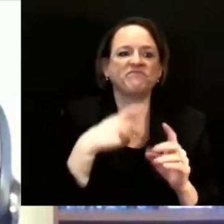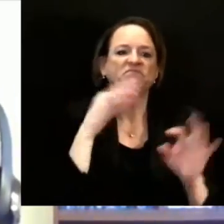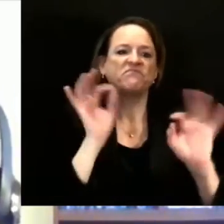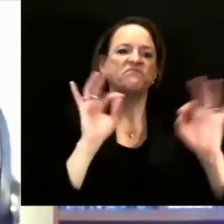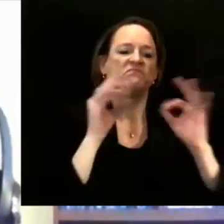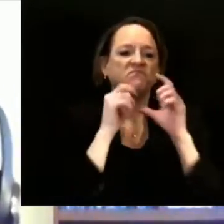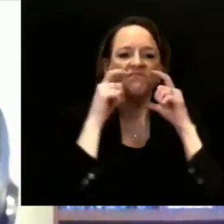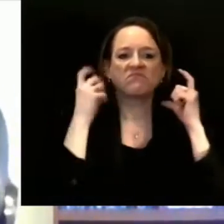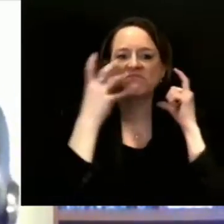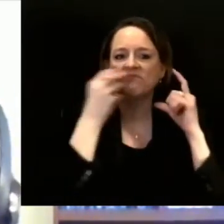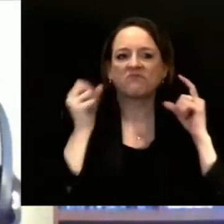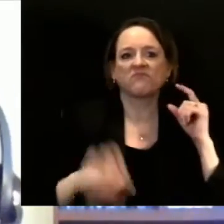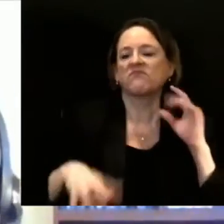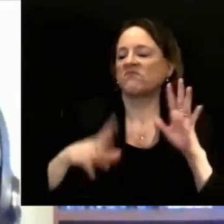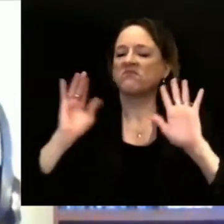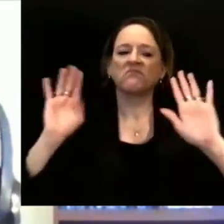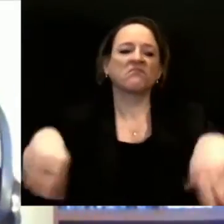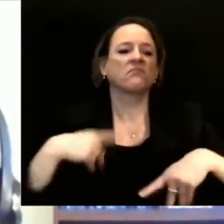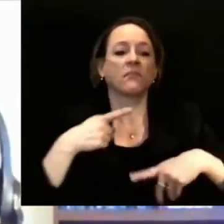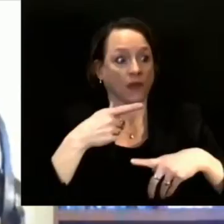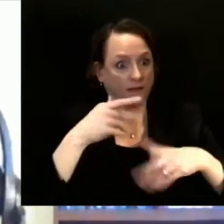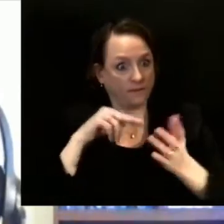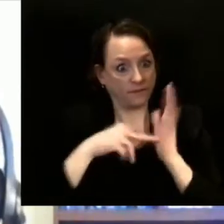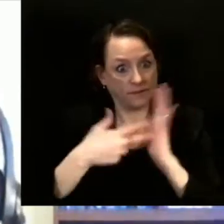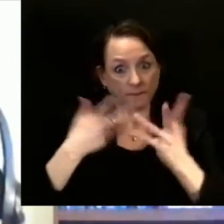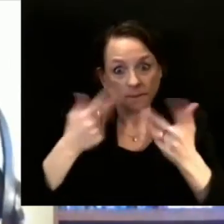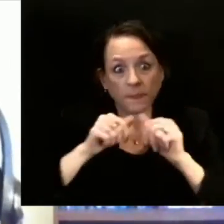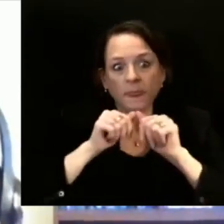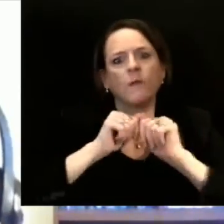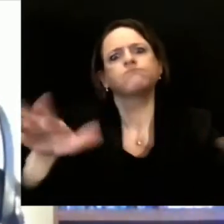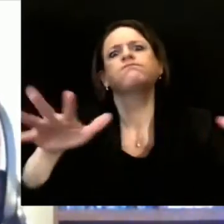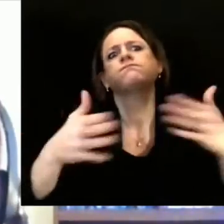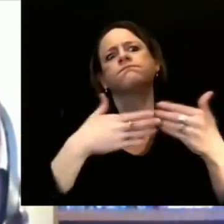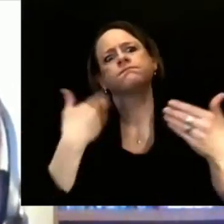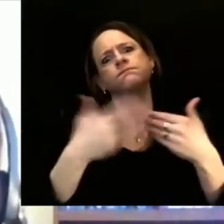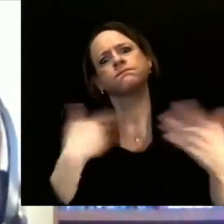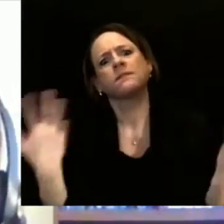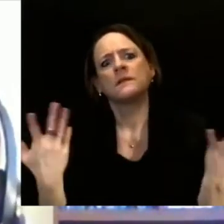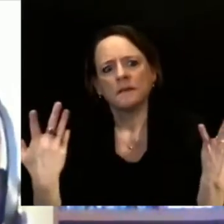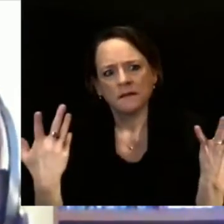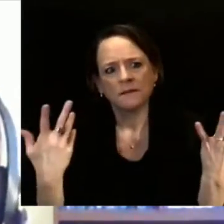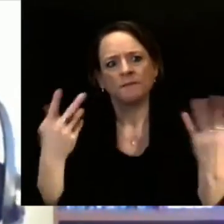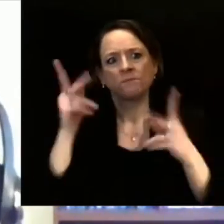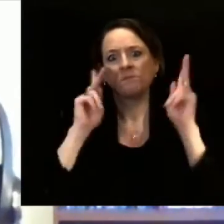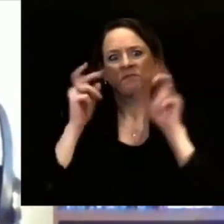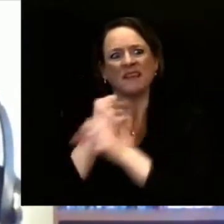vaccination rates. And so it's not one or the other. It's both and.